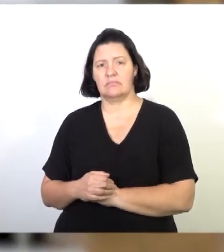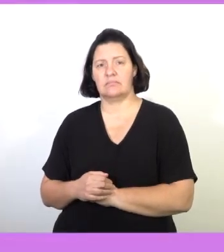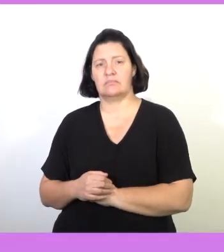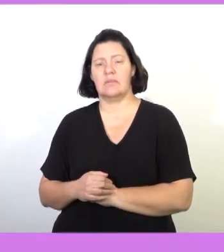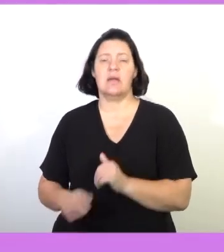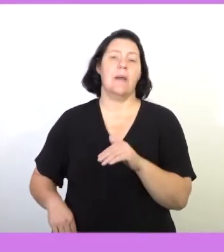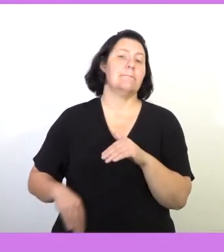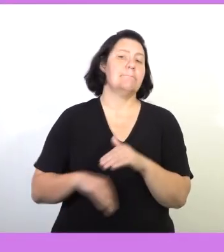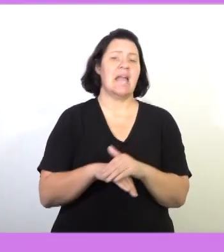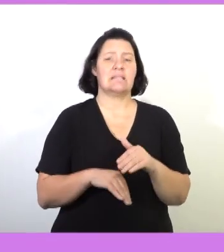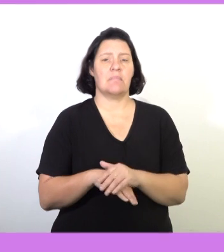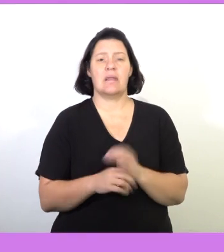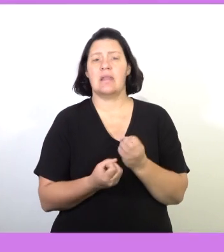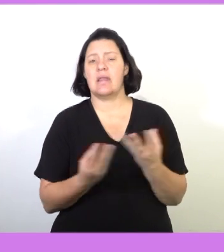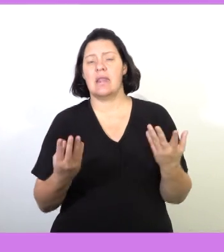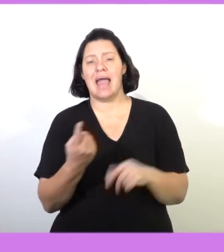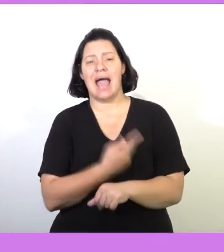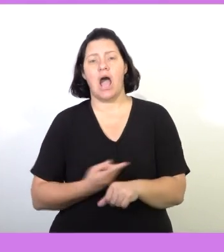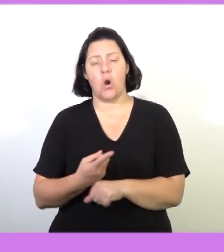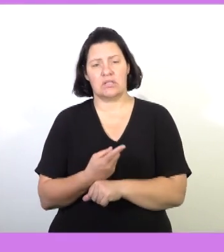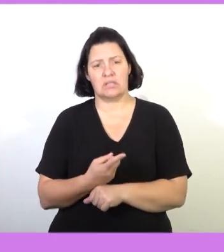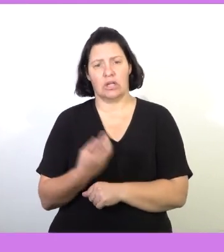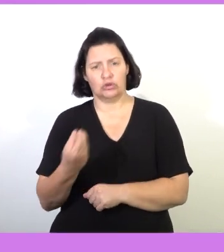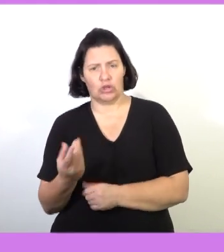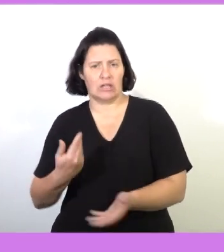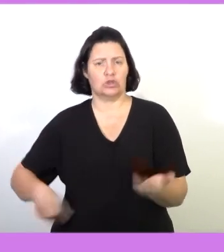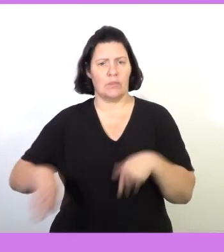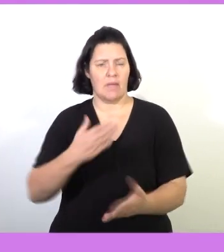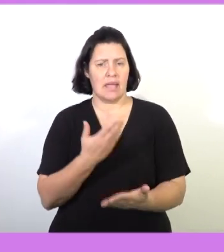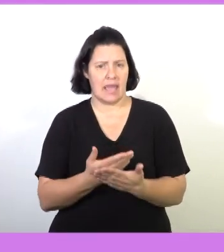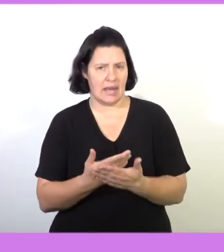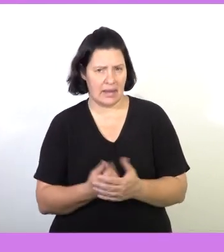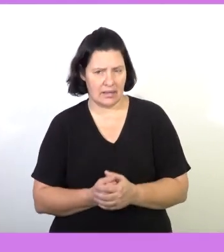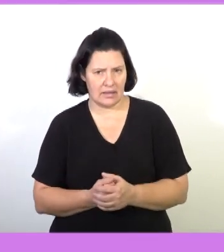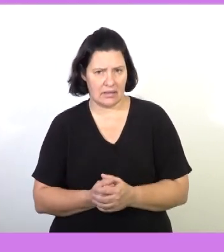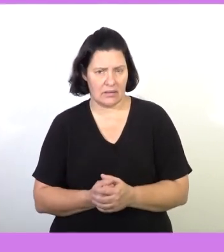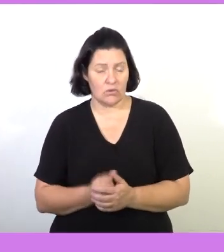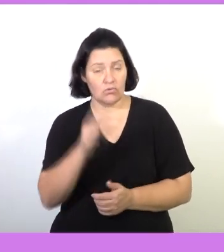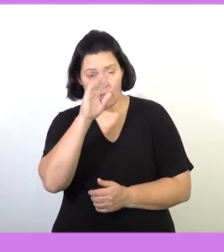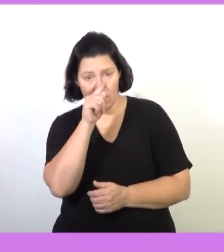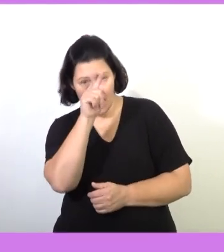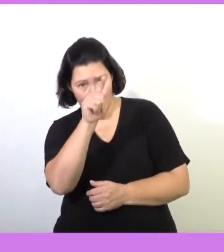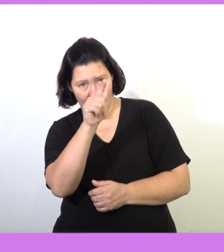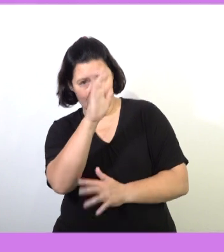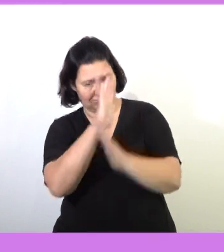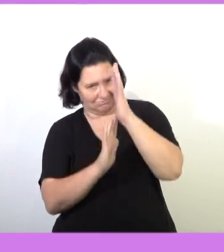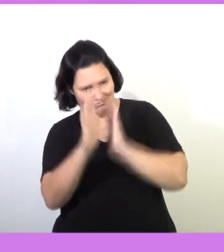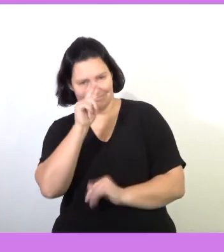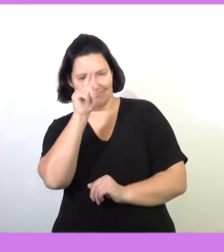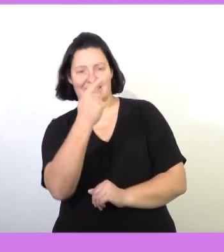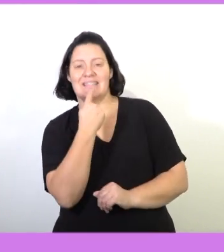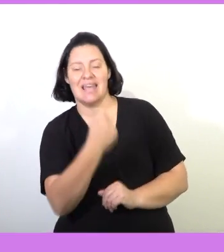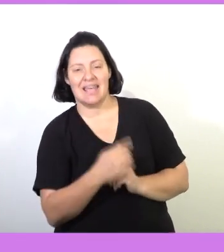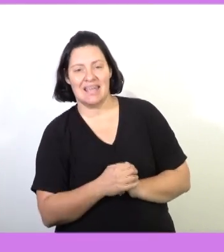What is the maximum number of hours that Nikiwe's child can swim for? Remember again from the given